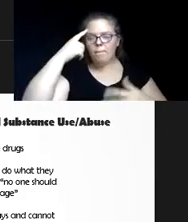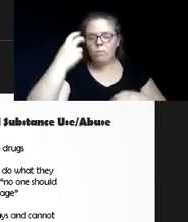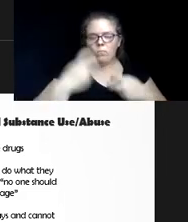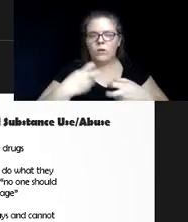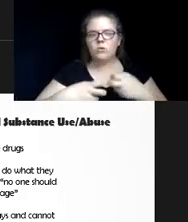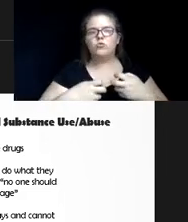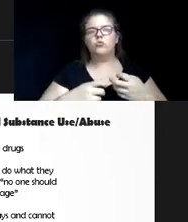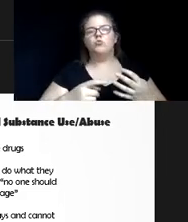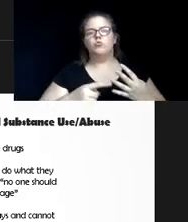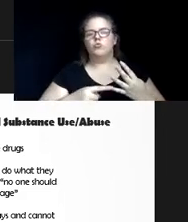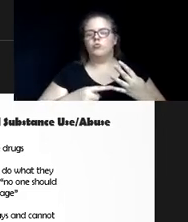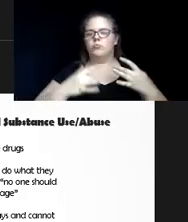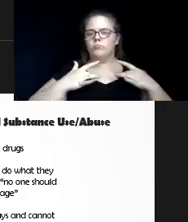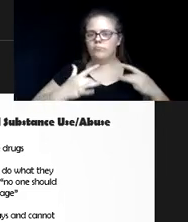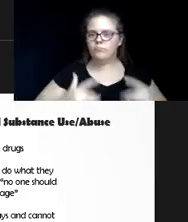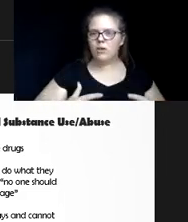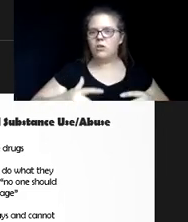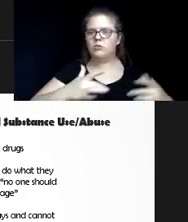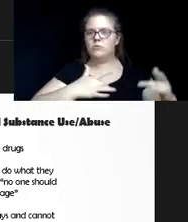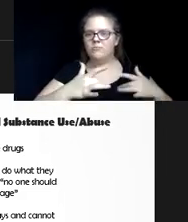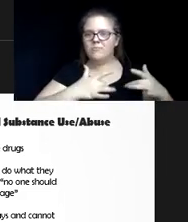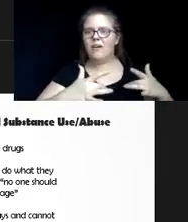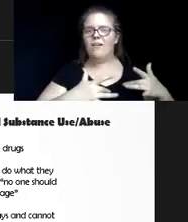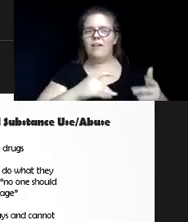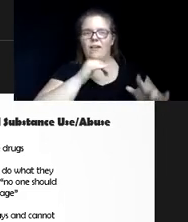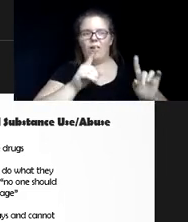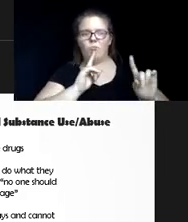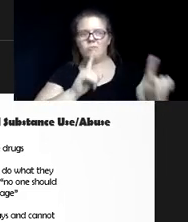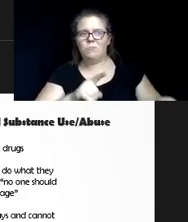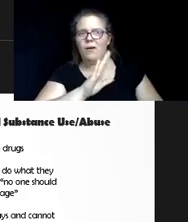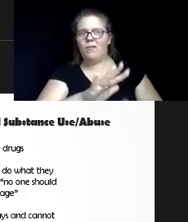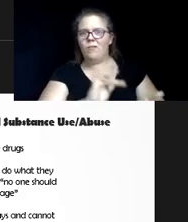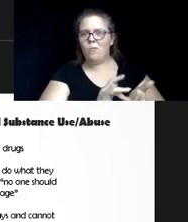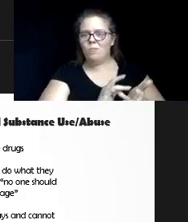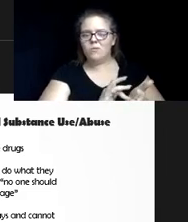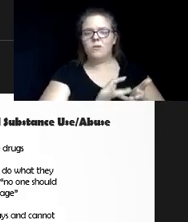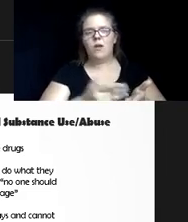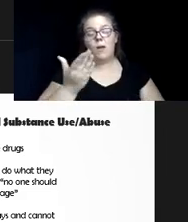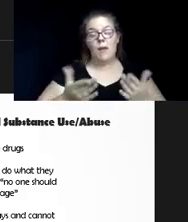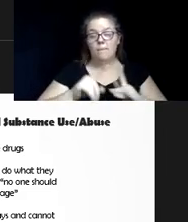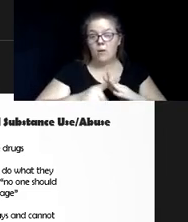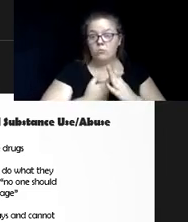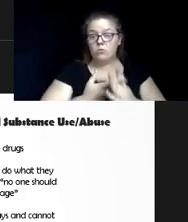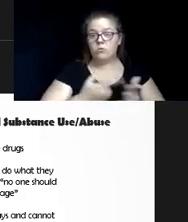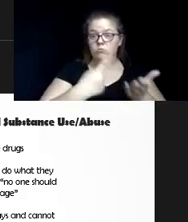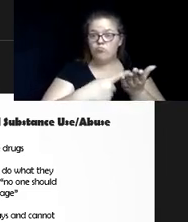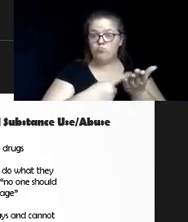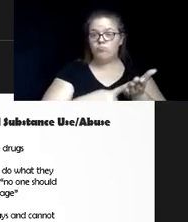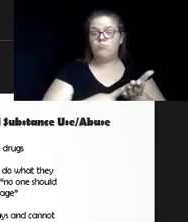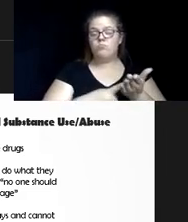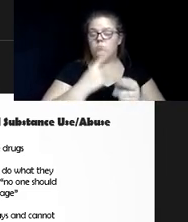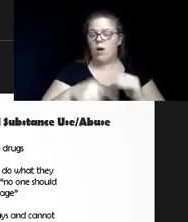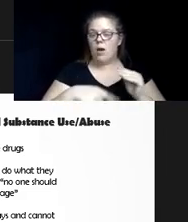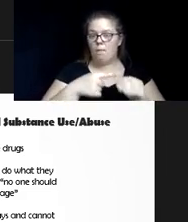anxiety that's worsened, and a lack of response to medication, you might be able to start a conversation with your clients or patients about this.